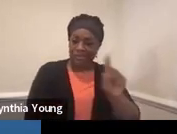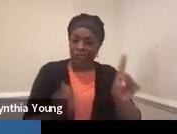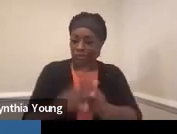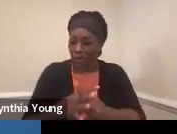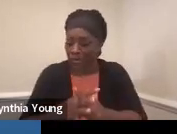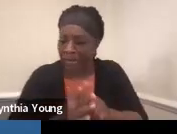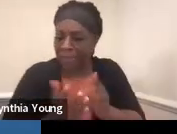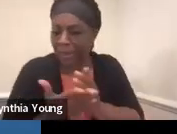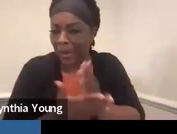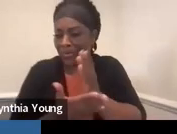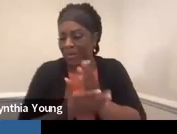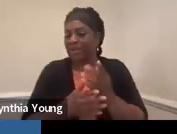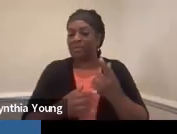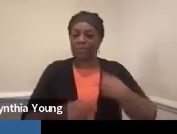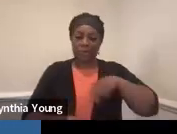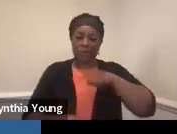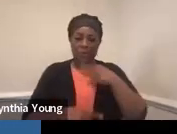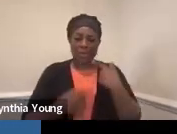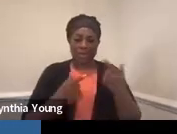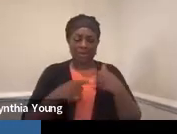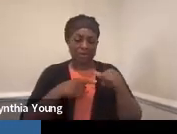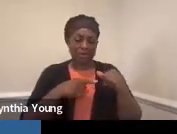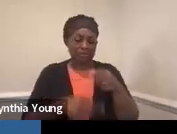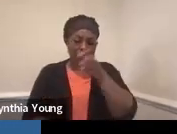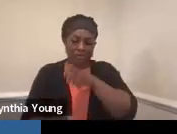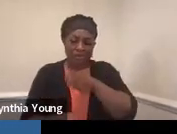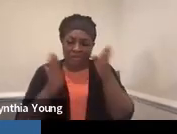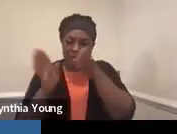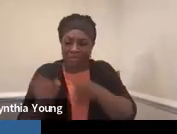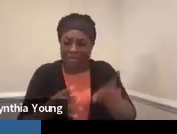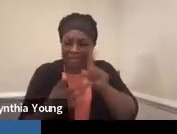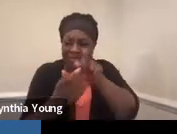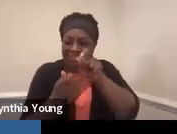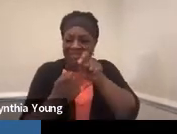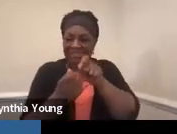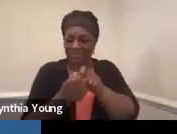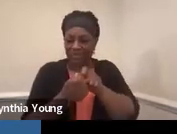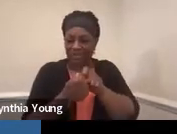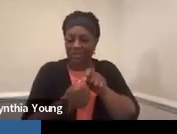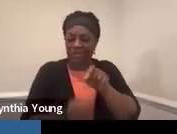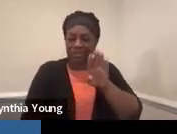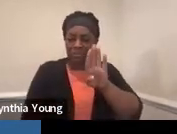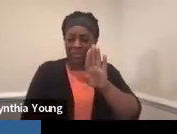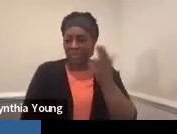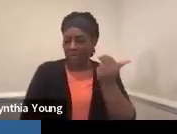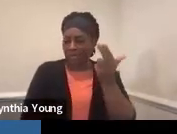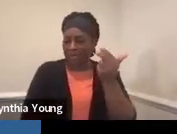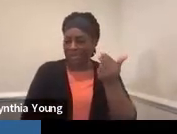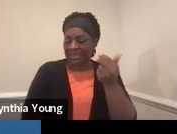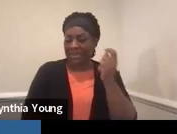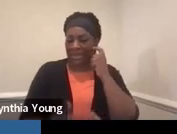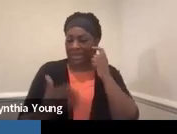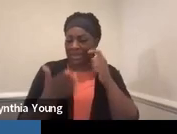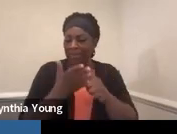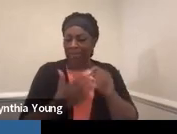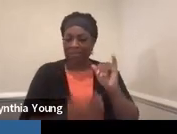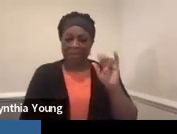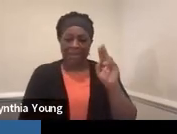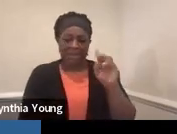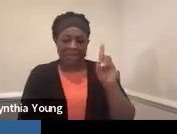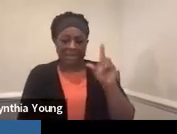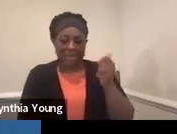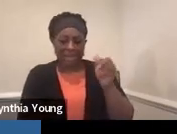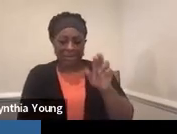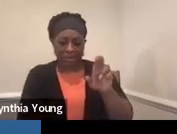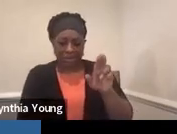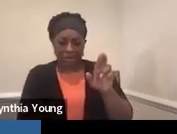Okay, so we are doing transition planning specific to the B13 indicator. My